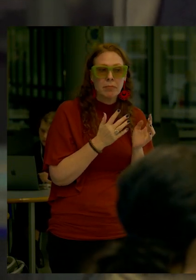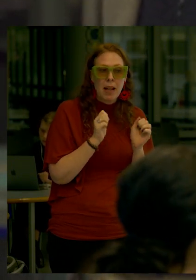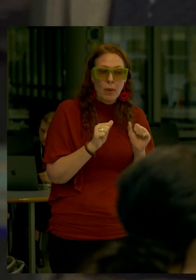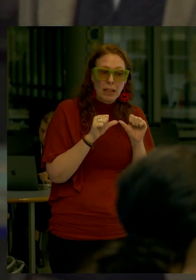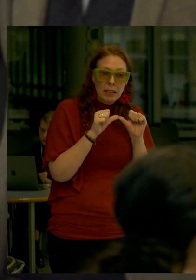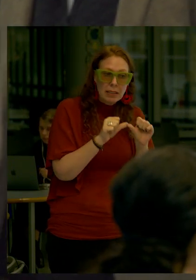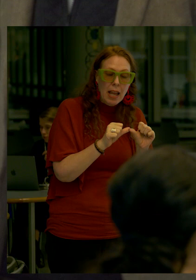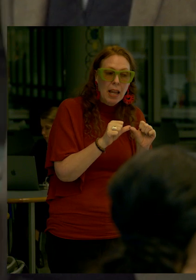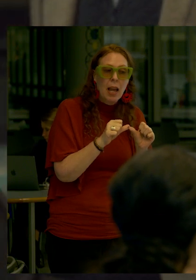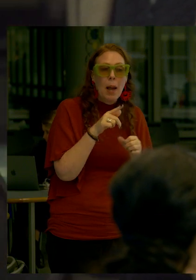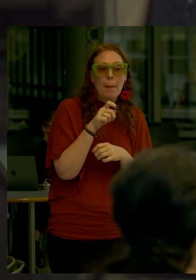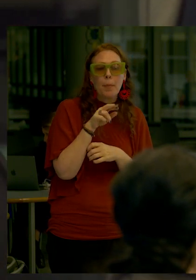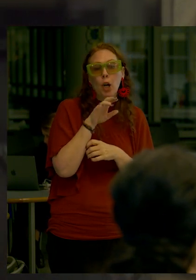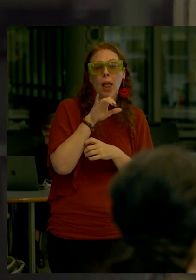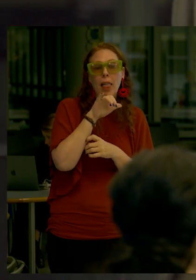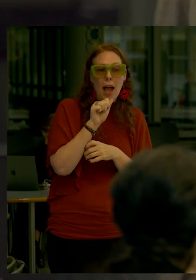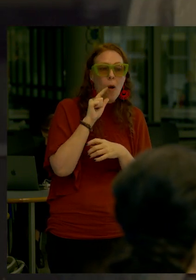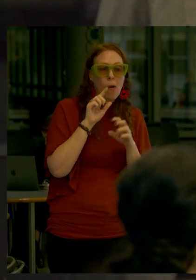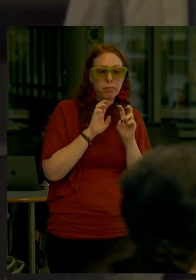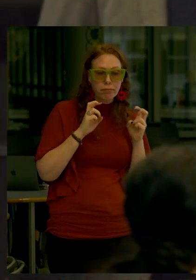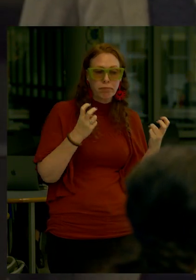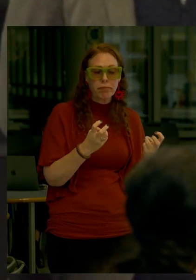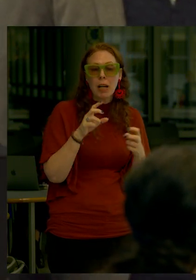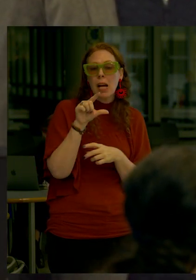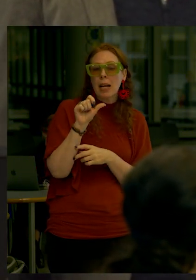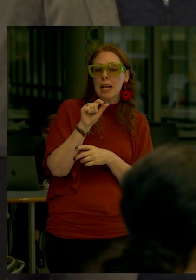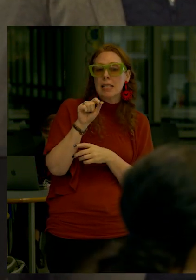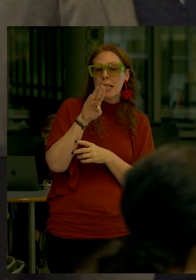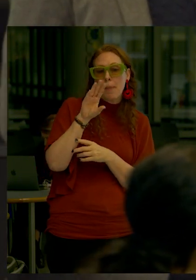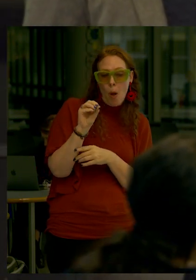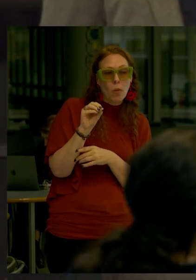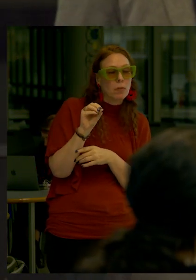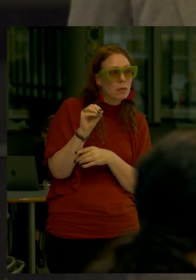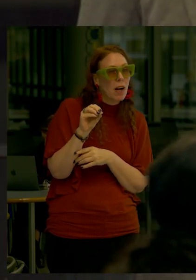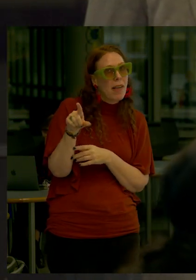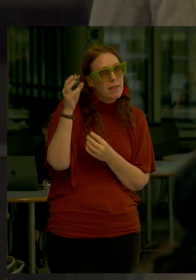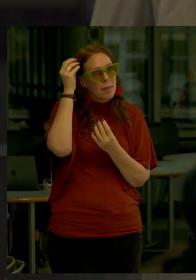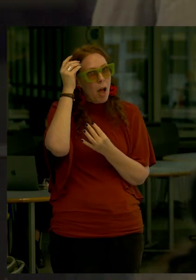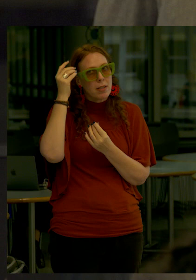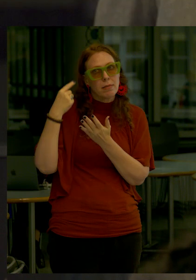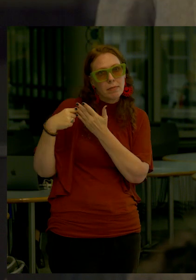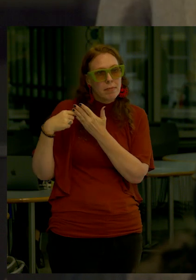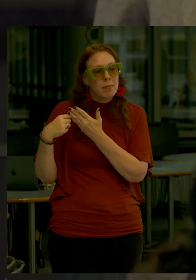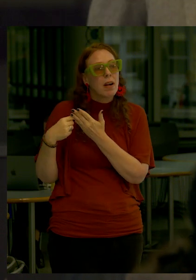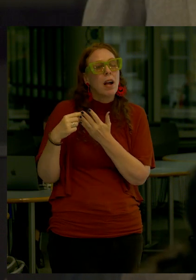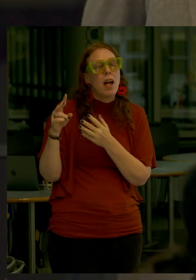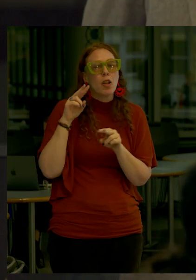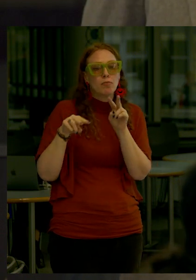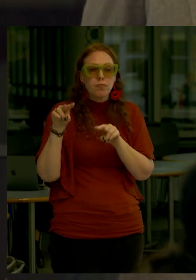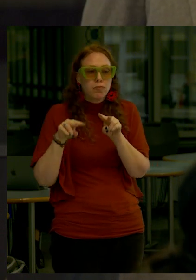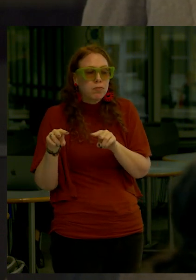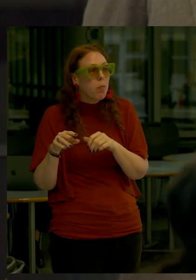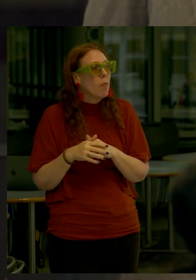retain the pergola or the gazebo And so I know they have some thoughts about that But they're looking at